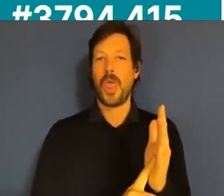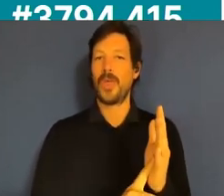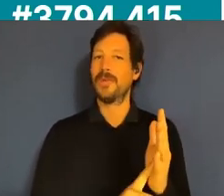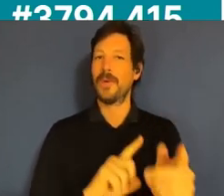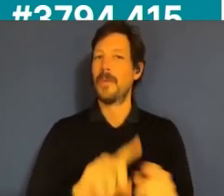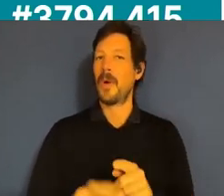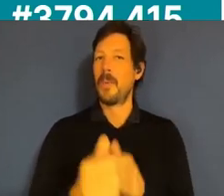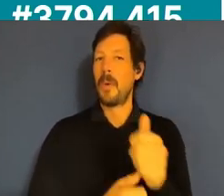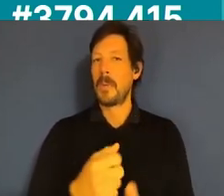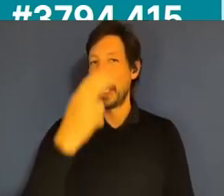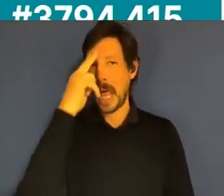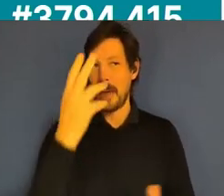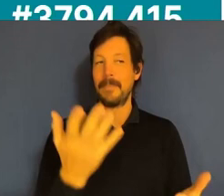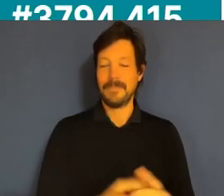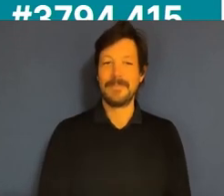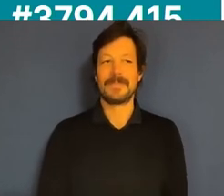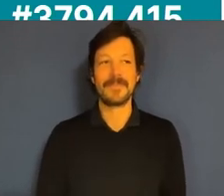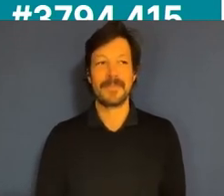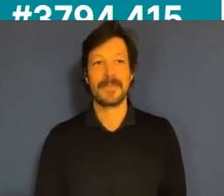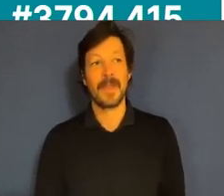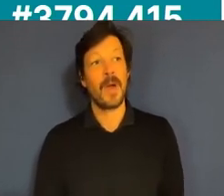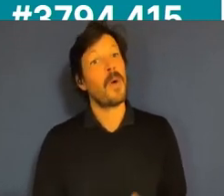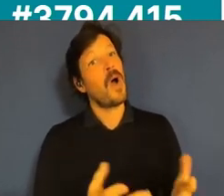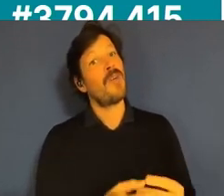So, for any Michaels in the room, you're very common.